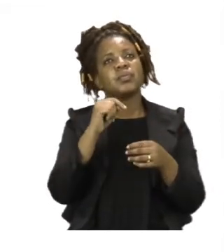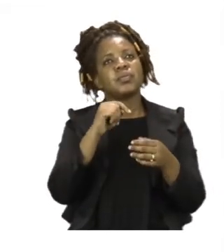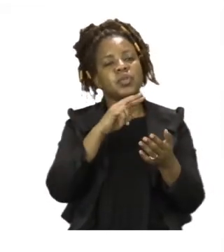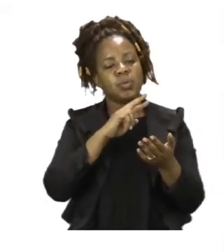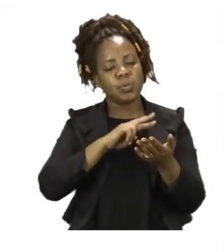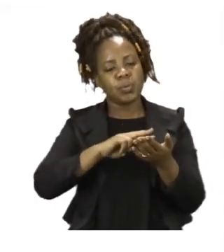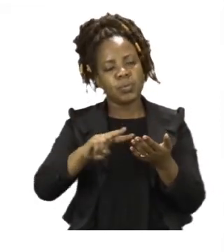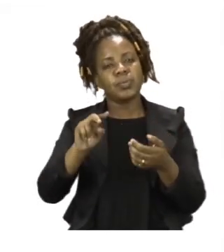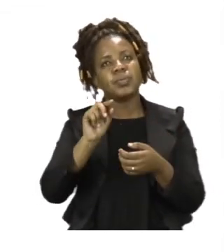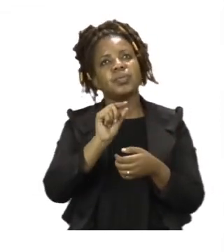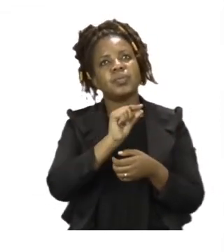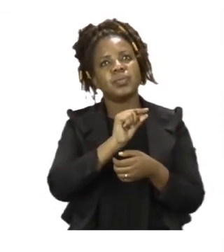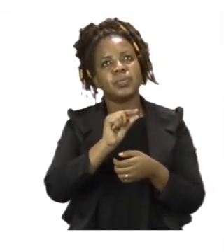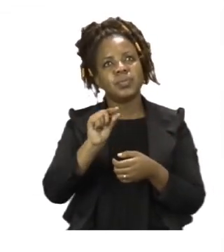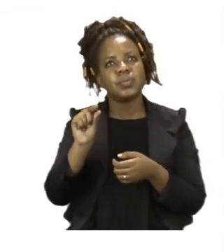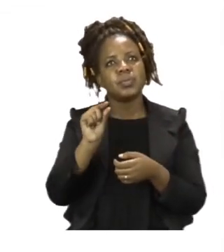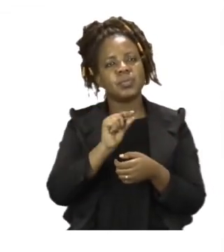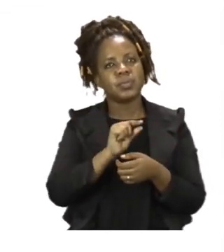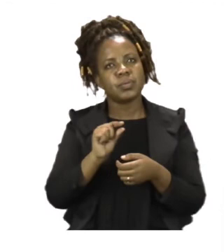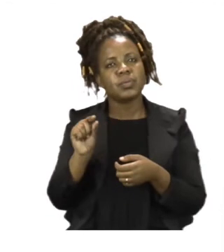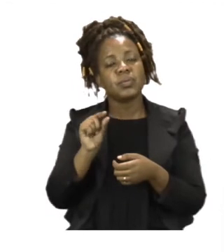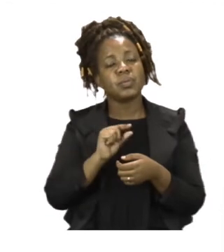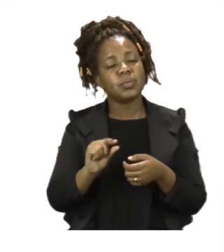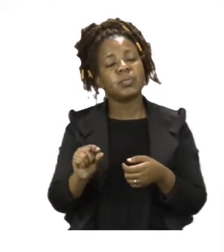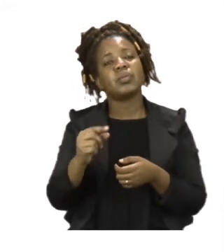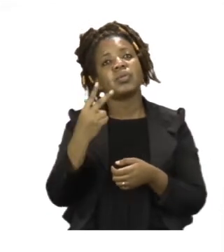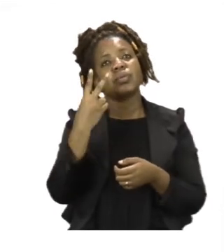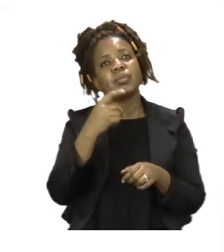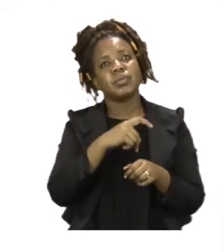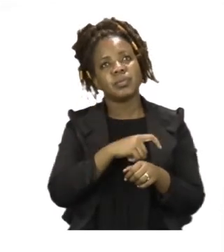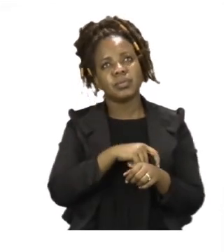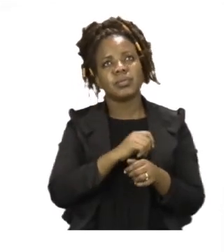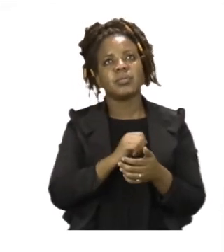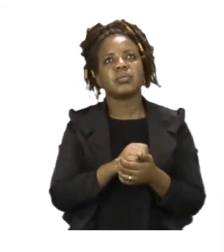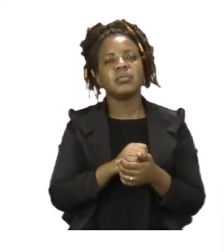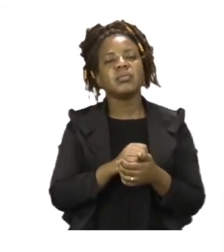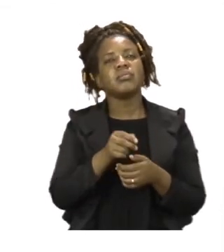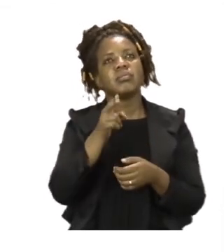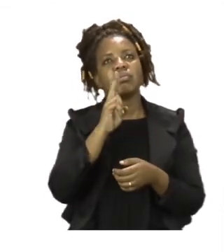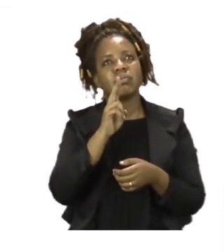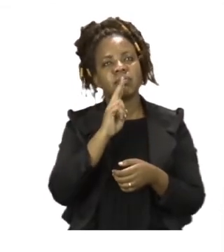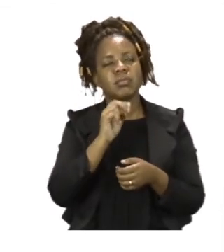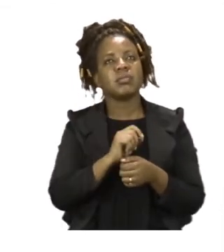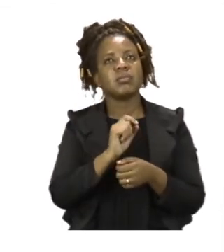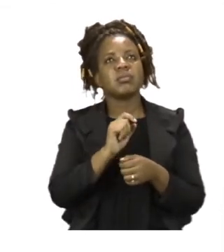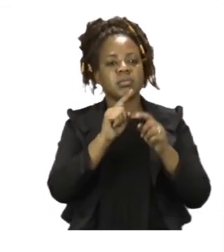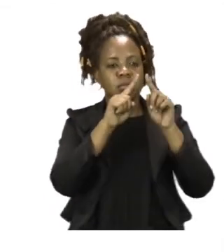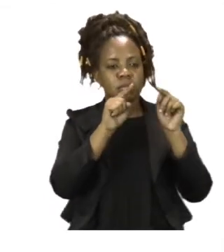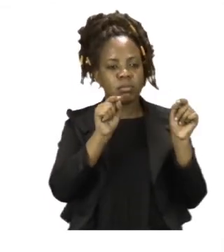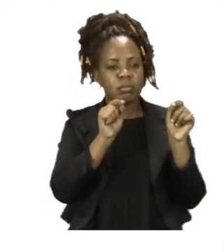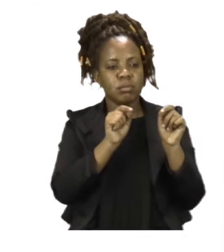question twice. And then answer it using any of the prepositions in the box.